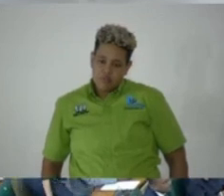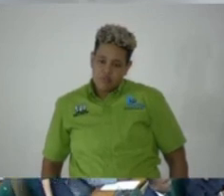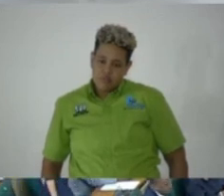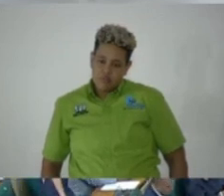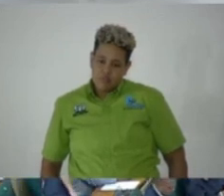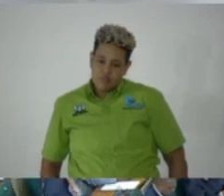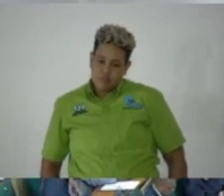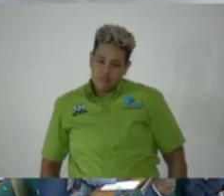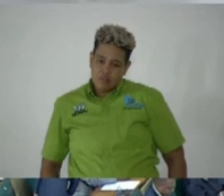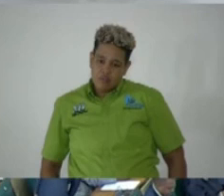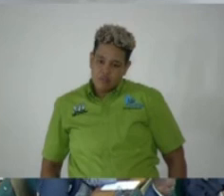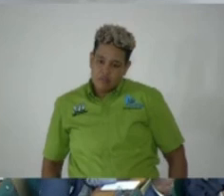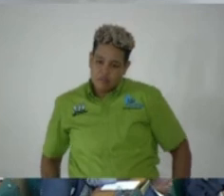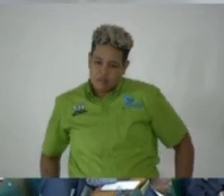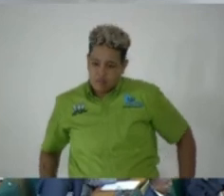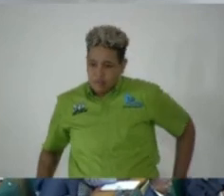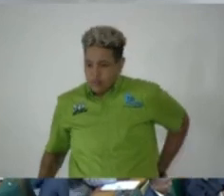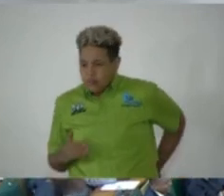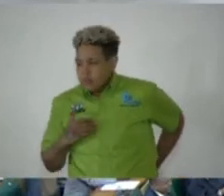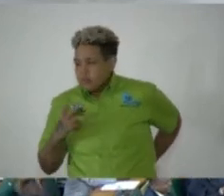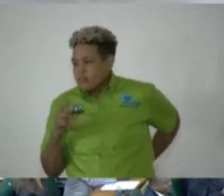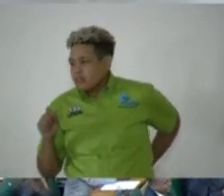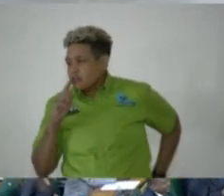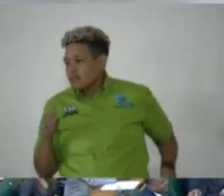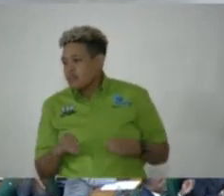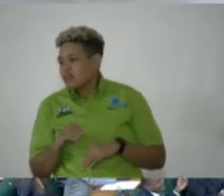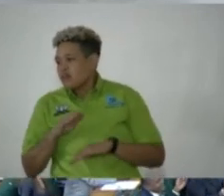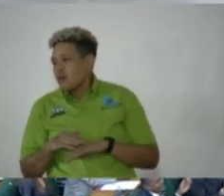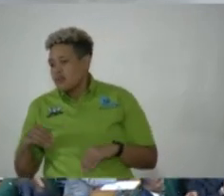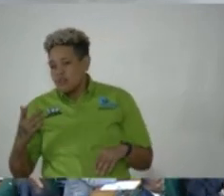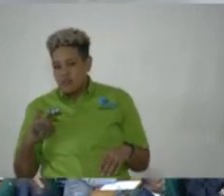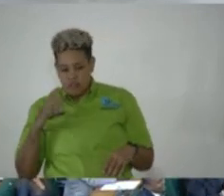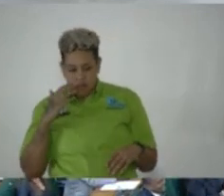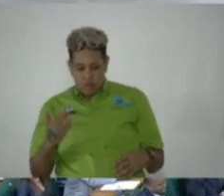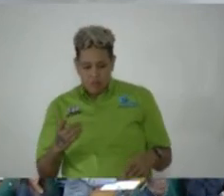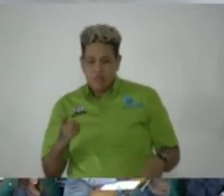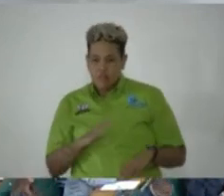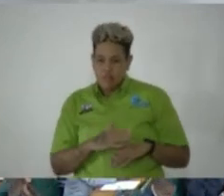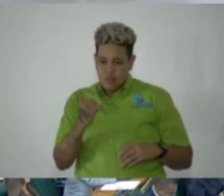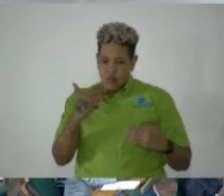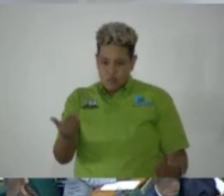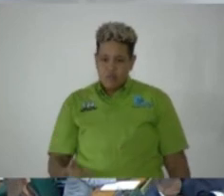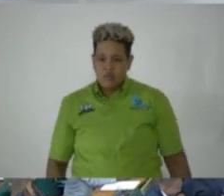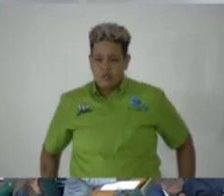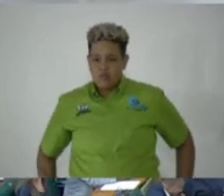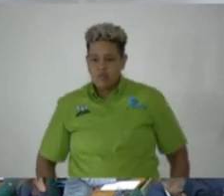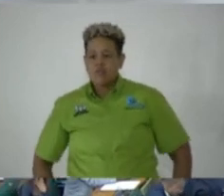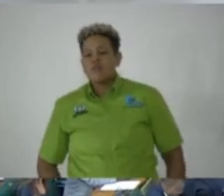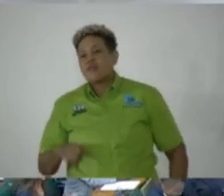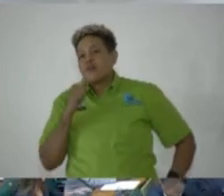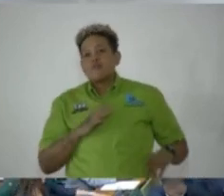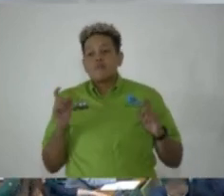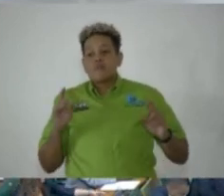No, Member Charles' mic was also on, so I'm going through this. so your mic is now on, Member Daley. Madam